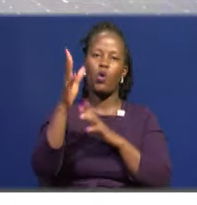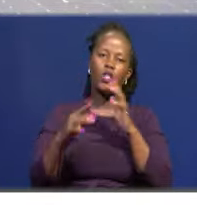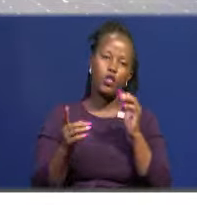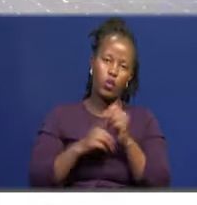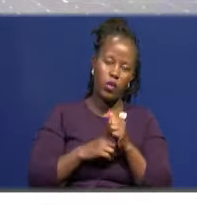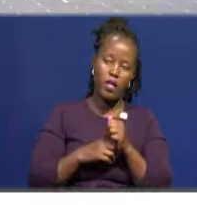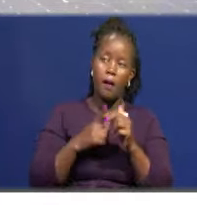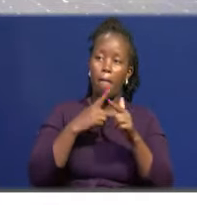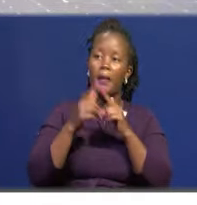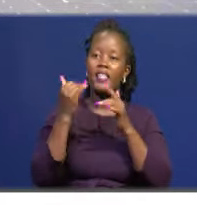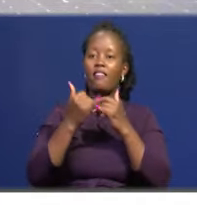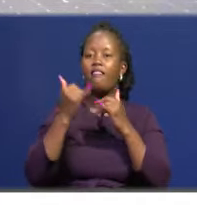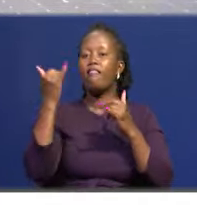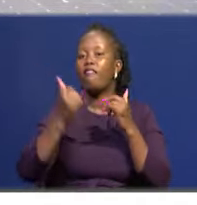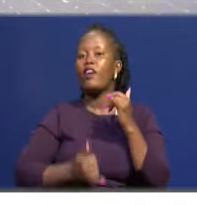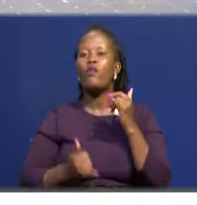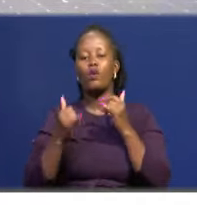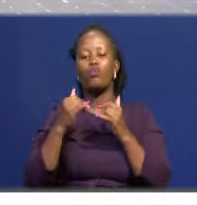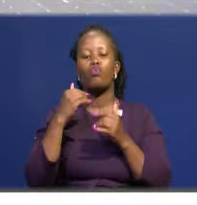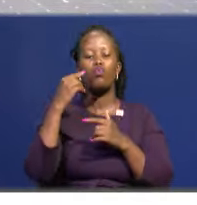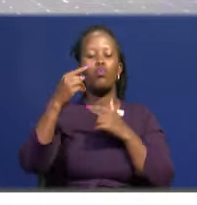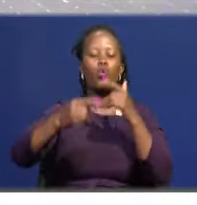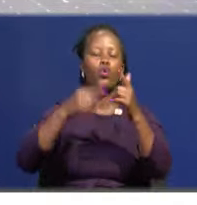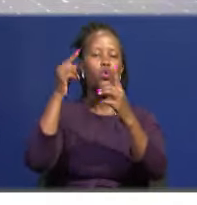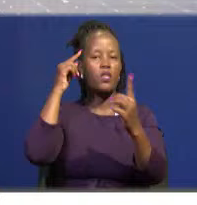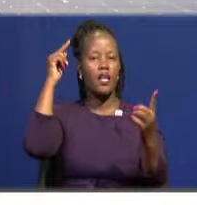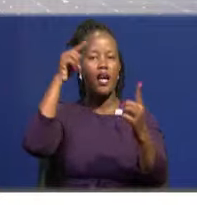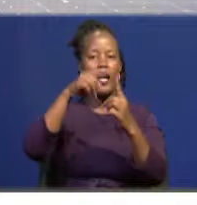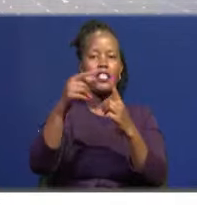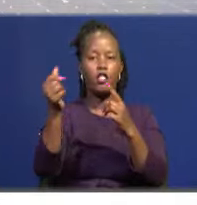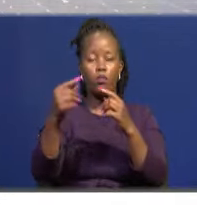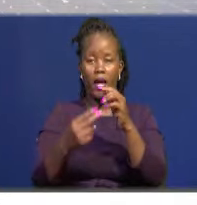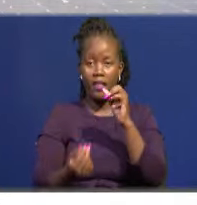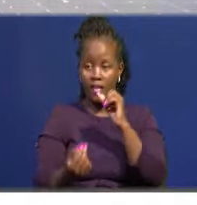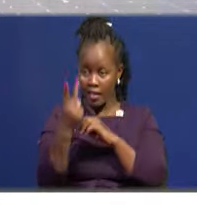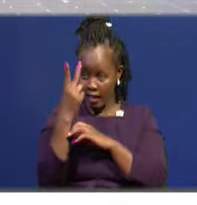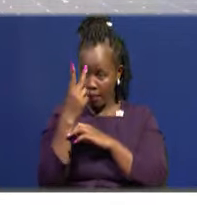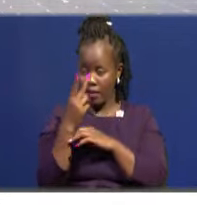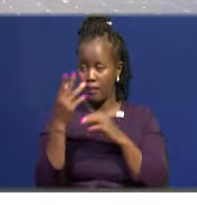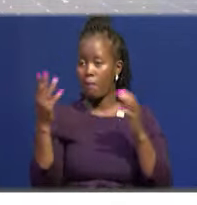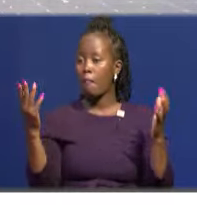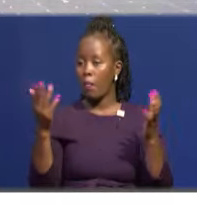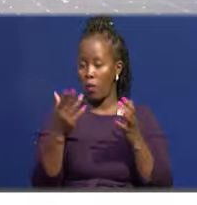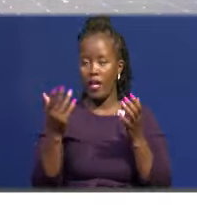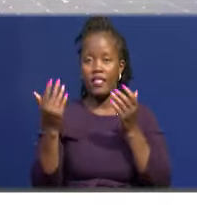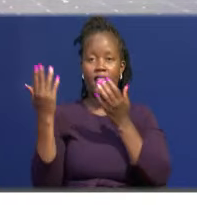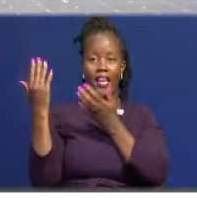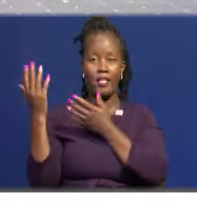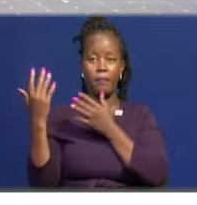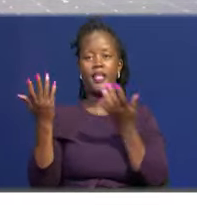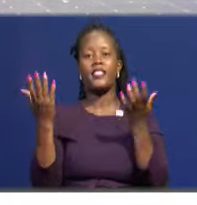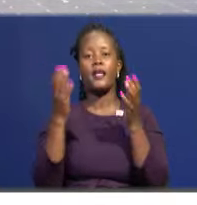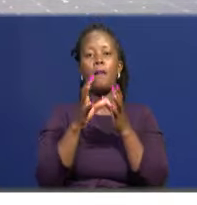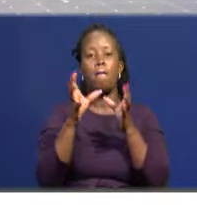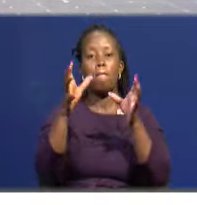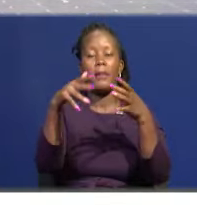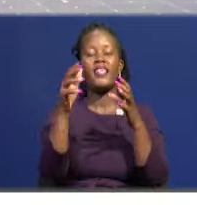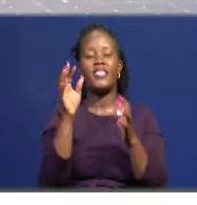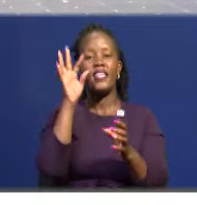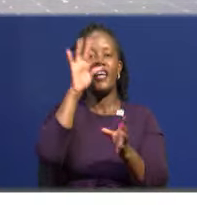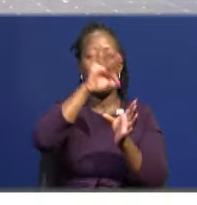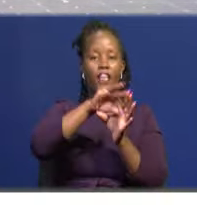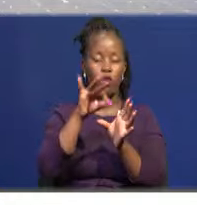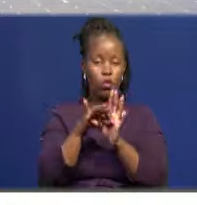final ones will go on till the month of December, where they expect by the end of this year the party elections